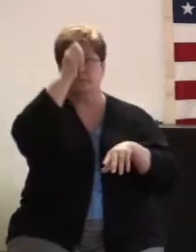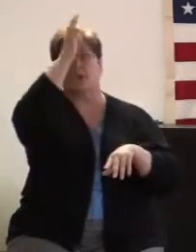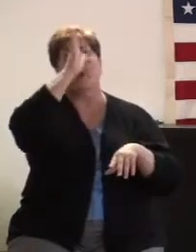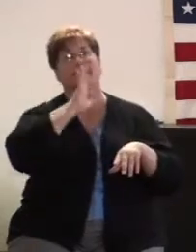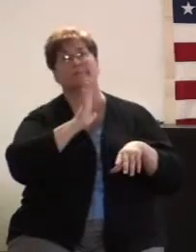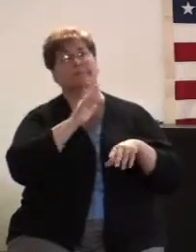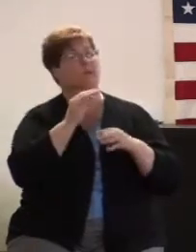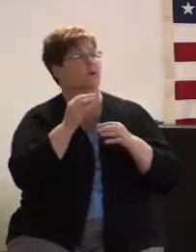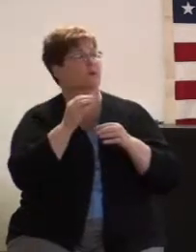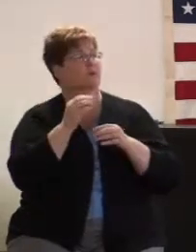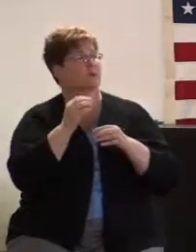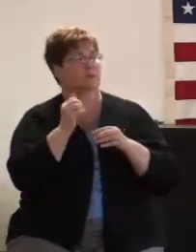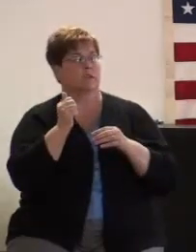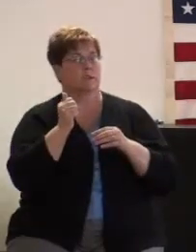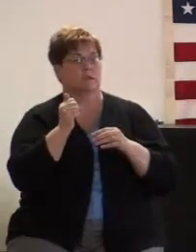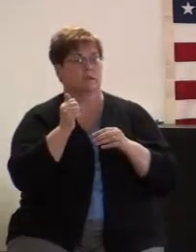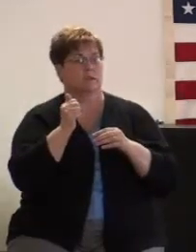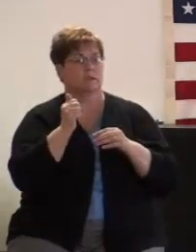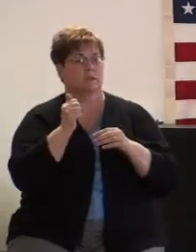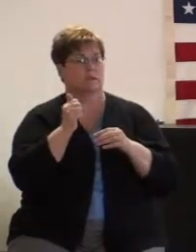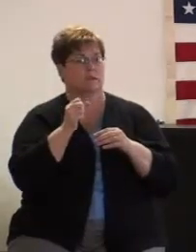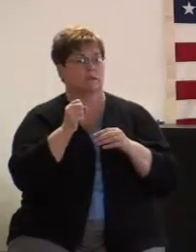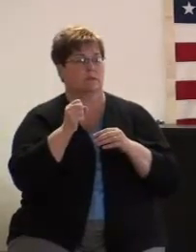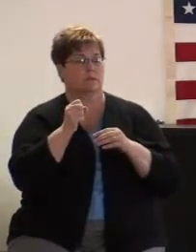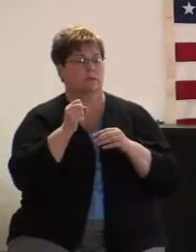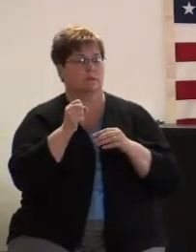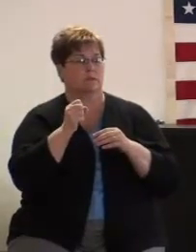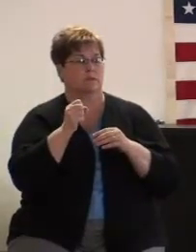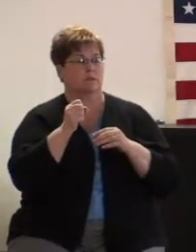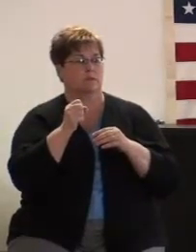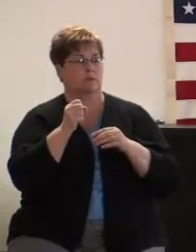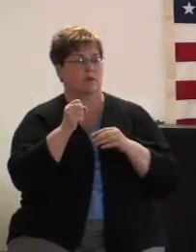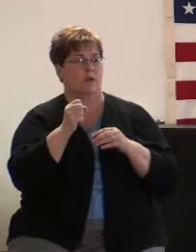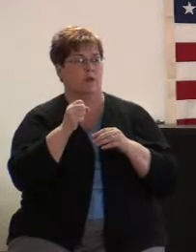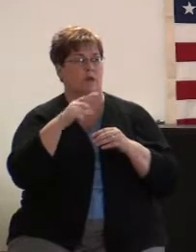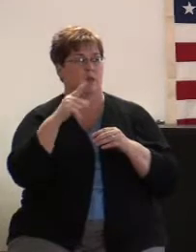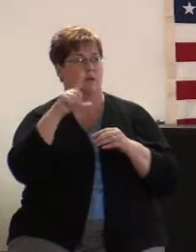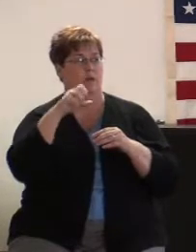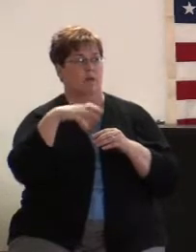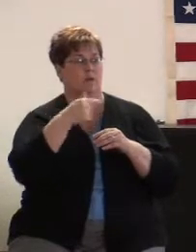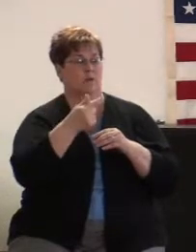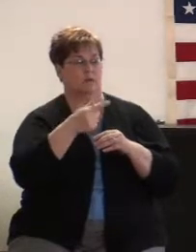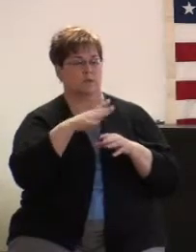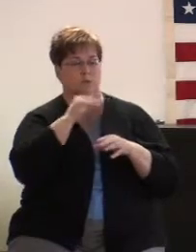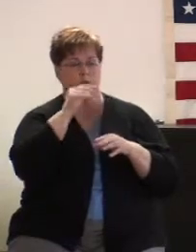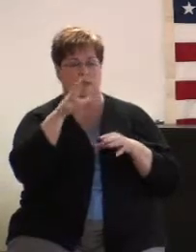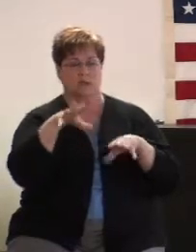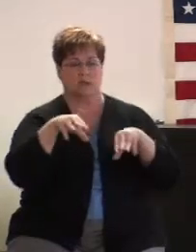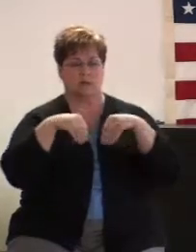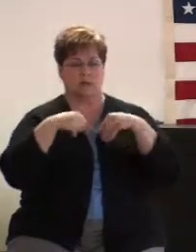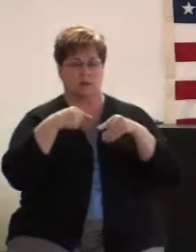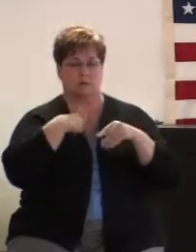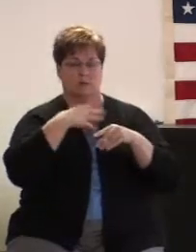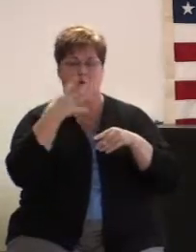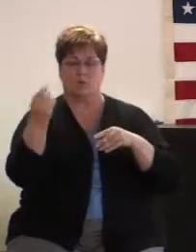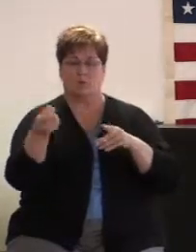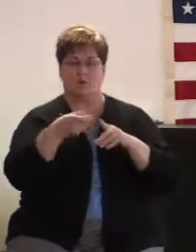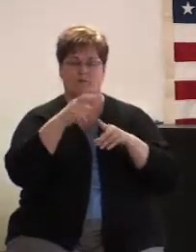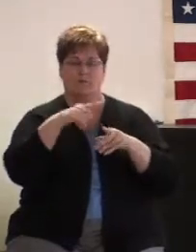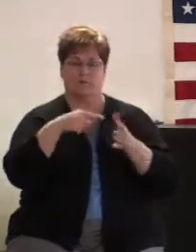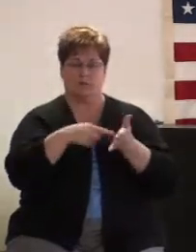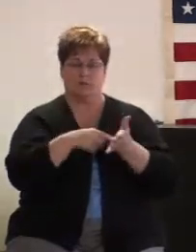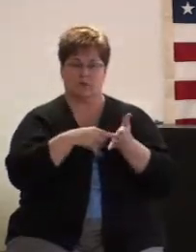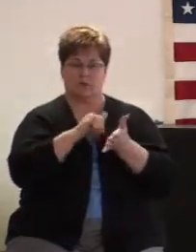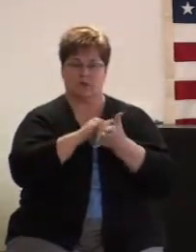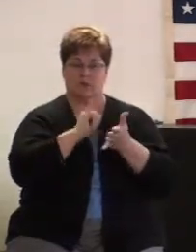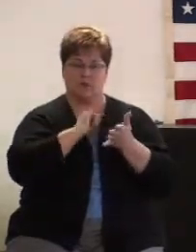as long as it don't as long as it don't take me away from this that I've got planned